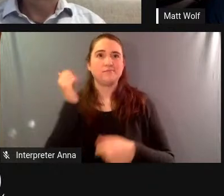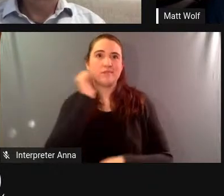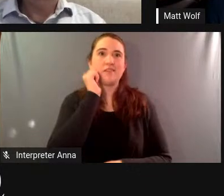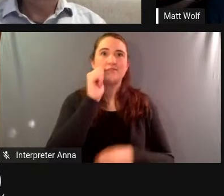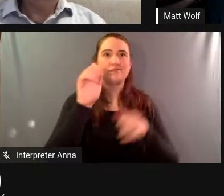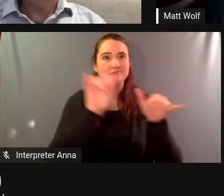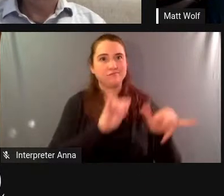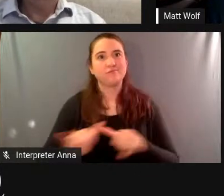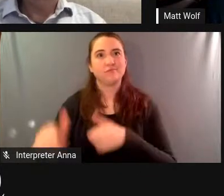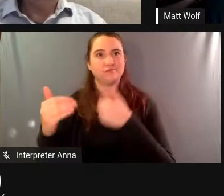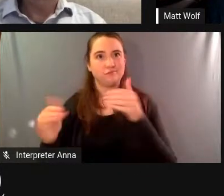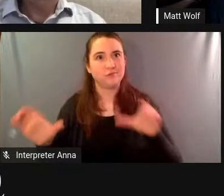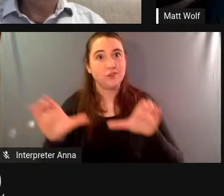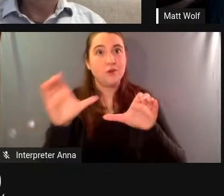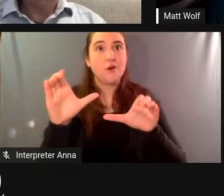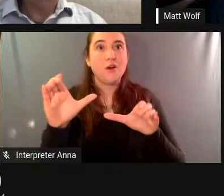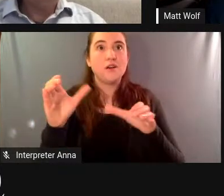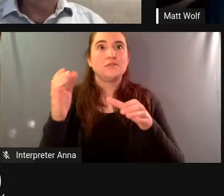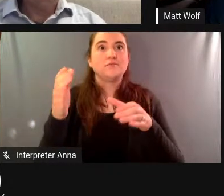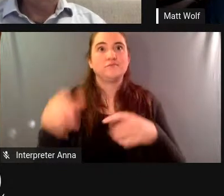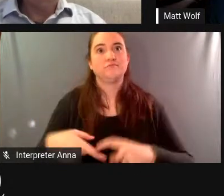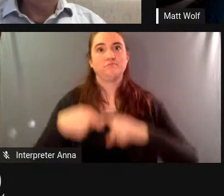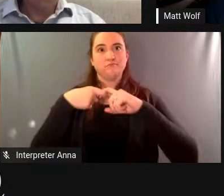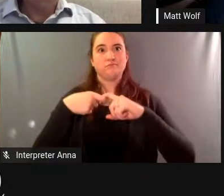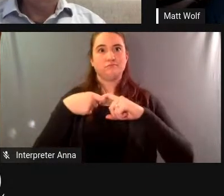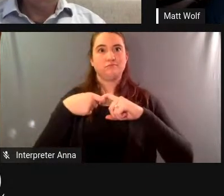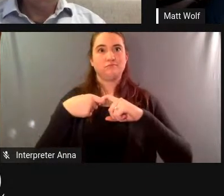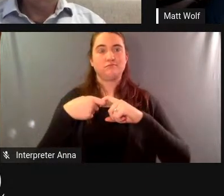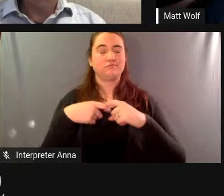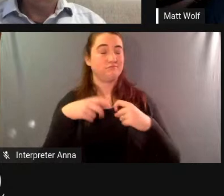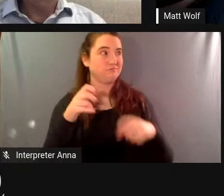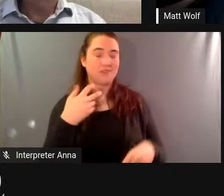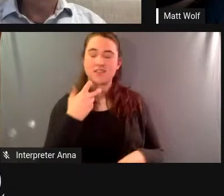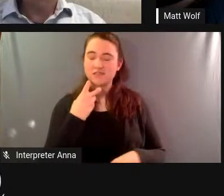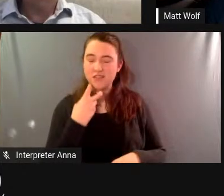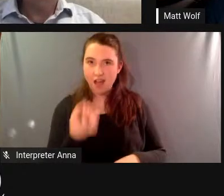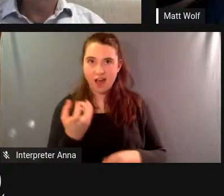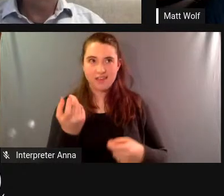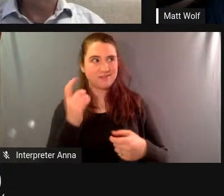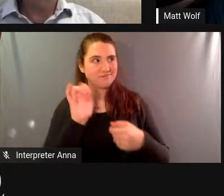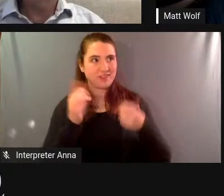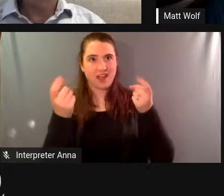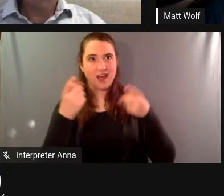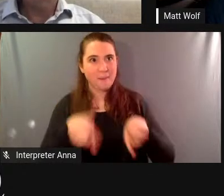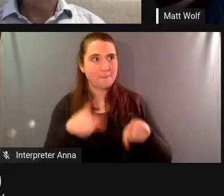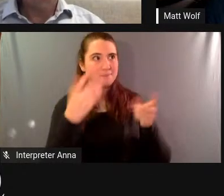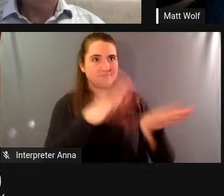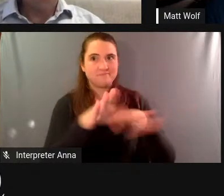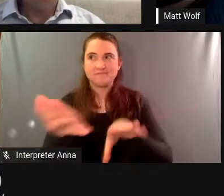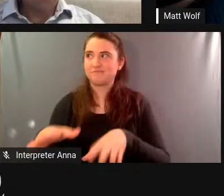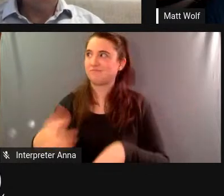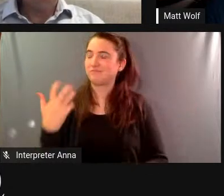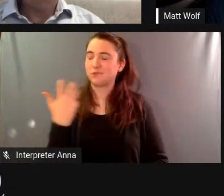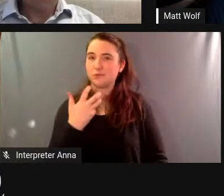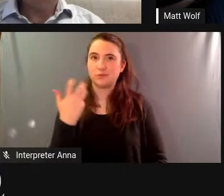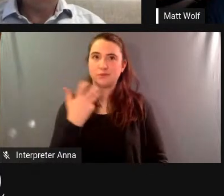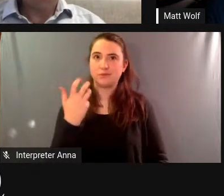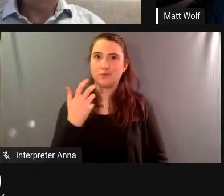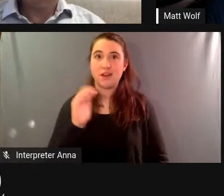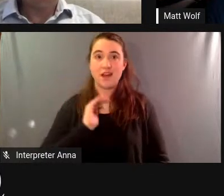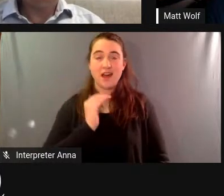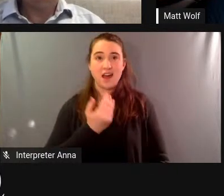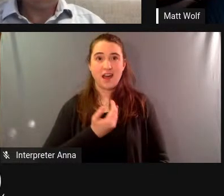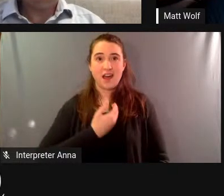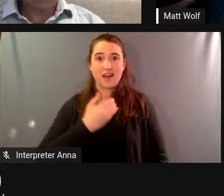been halted shockingly and you know we have a project in london my institute of ecotechnics